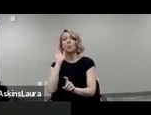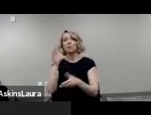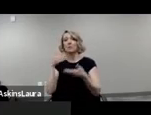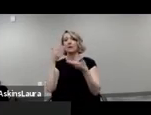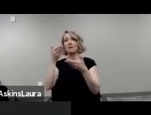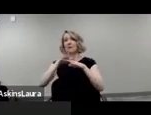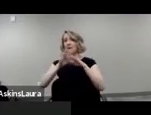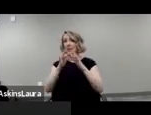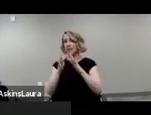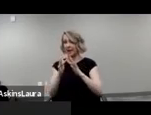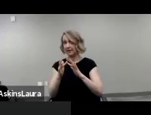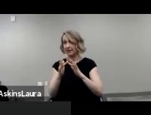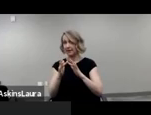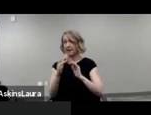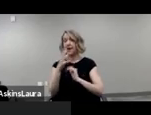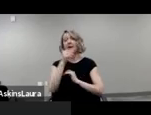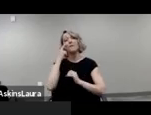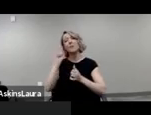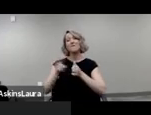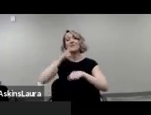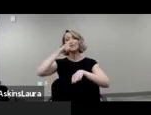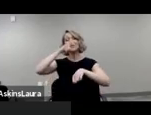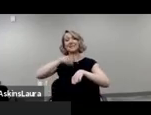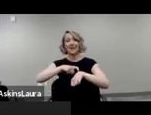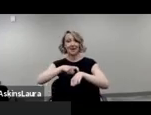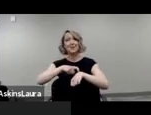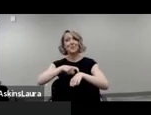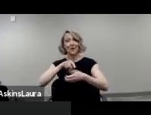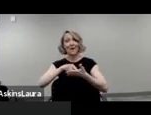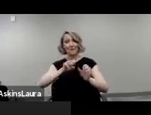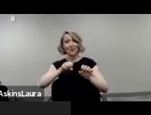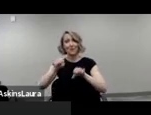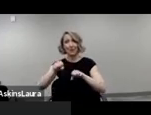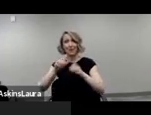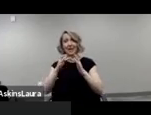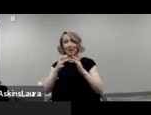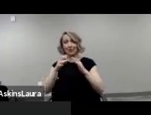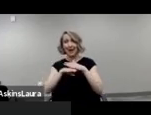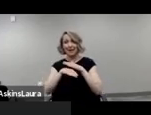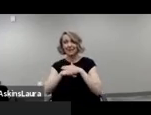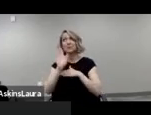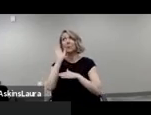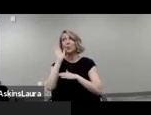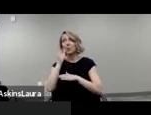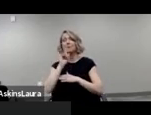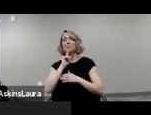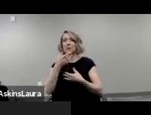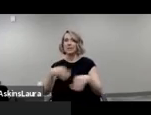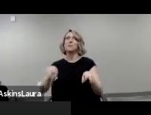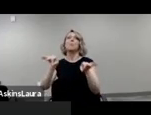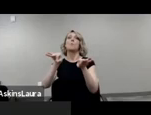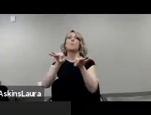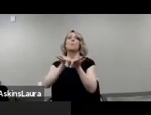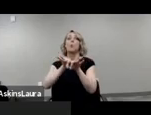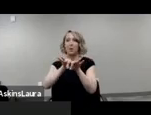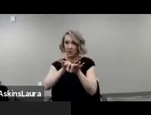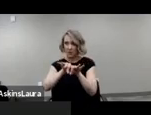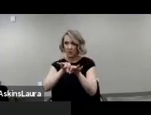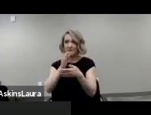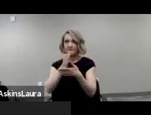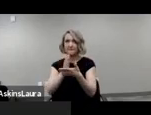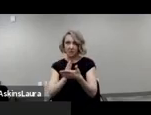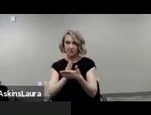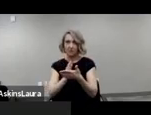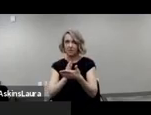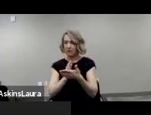online and for the first time affordable internet access is going to be a much more critical part of making sure that